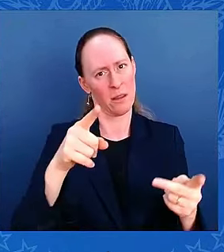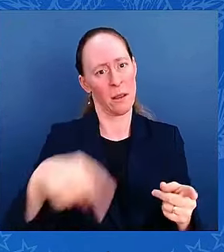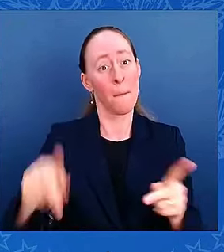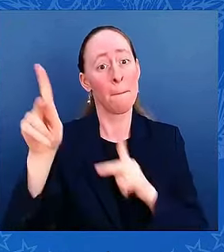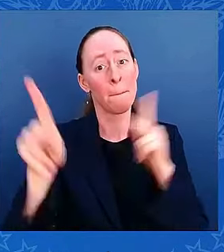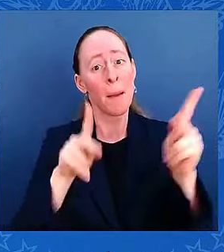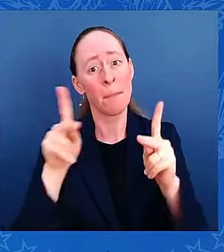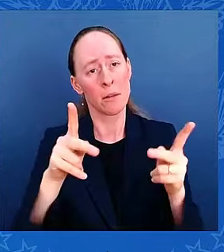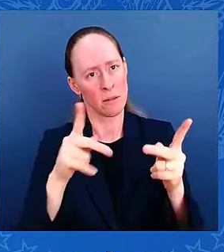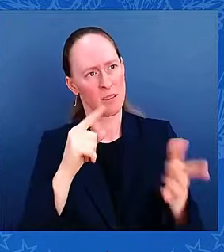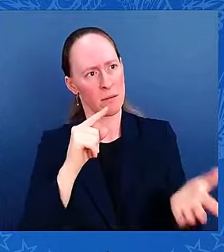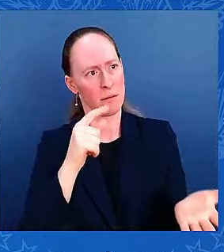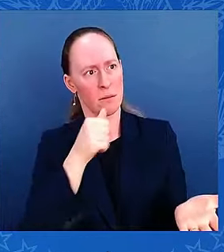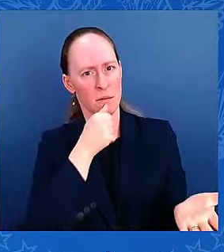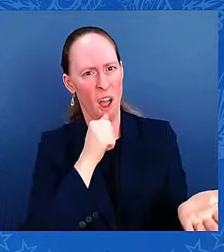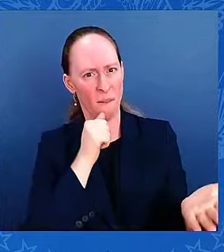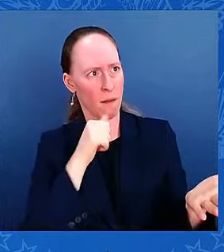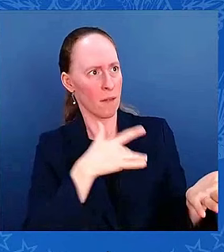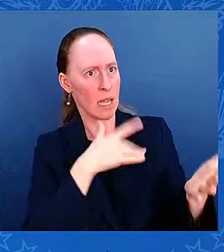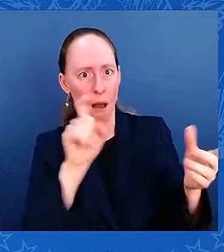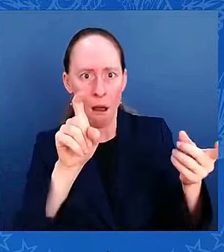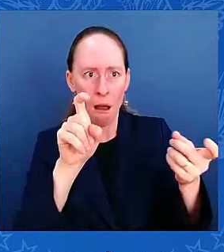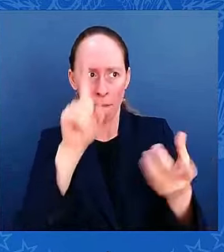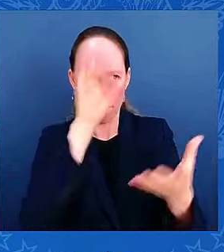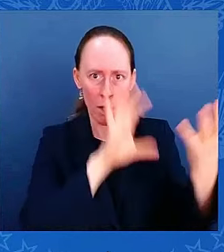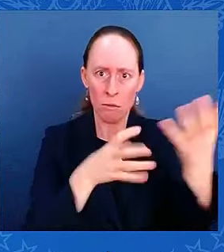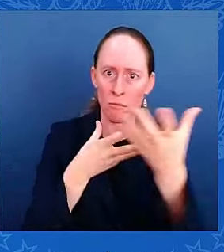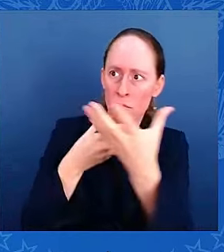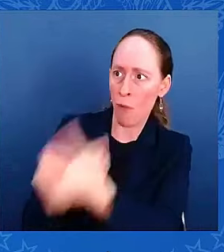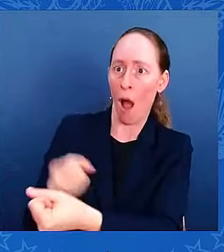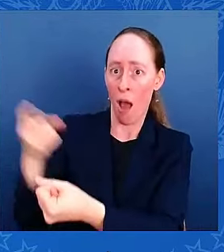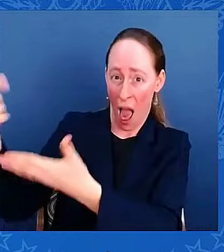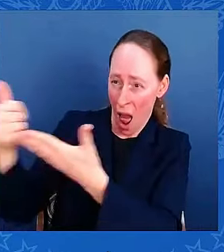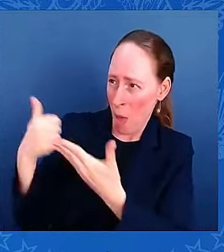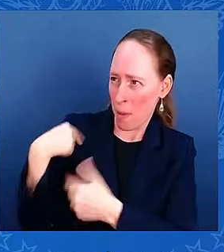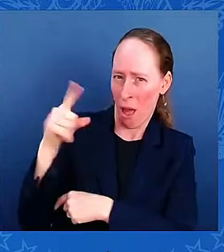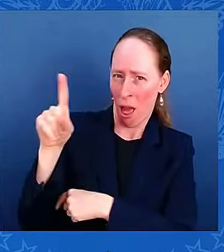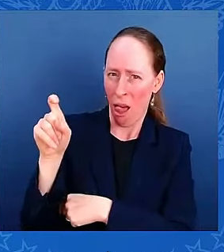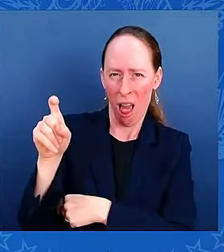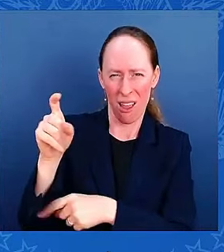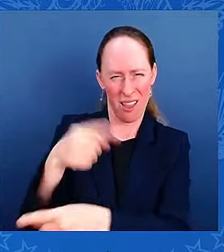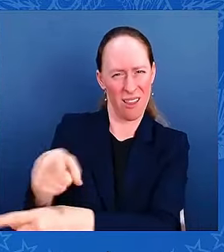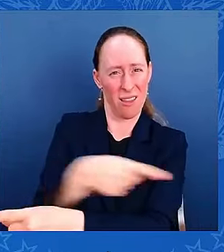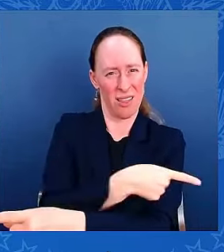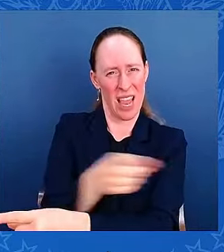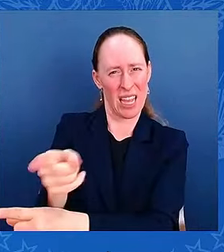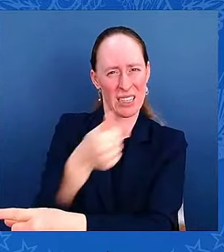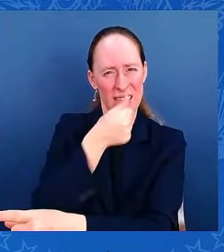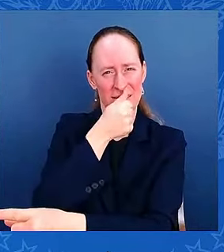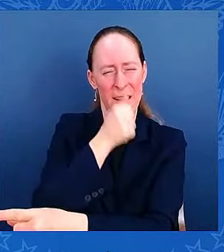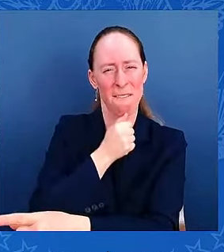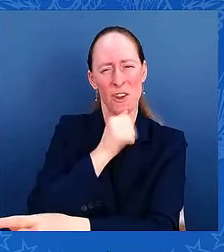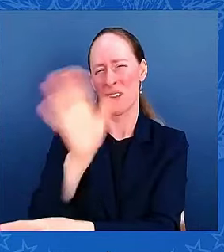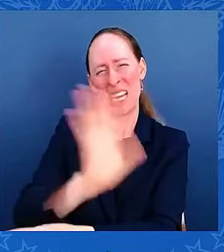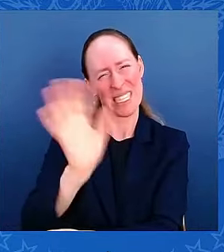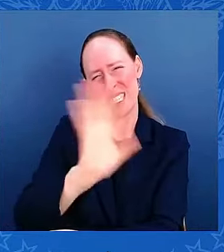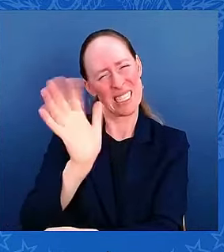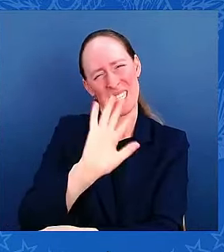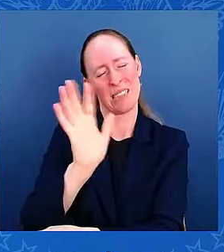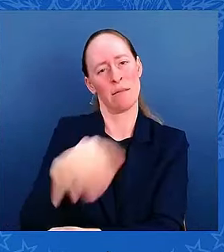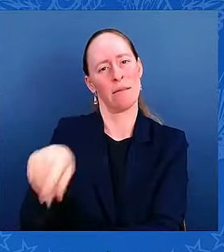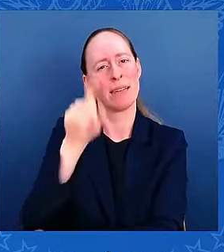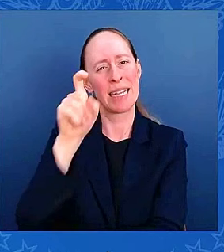opening and ongoing as I speak are continuing. These lies are also harmful to those who most need help.